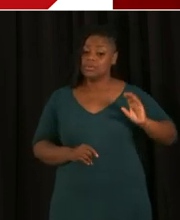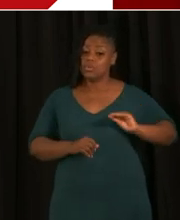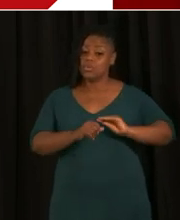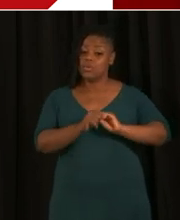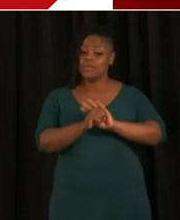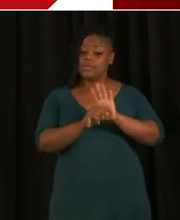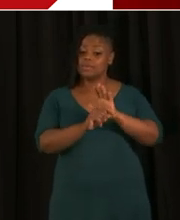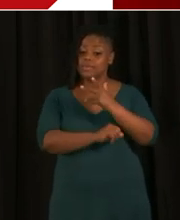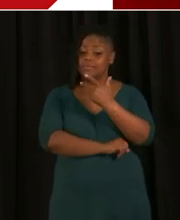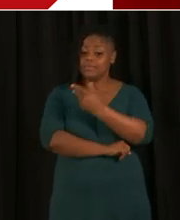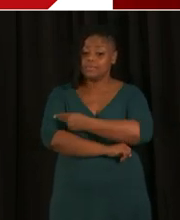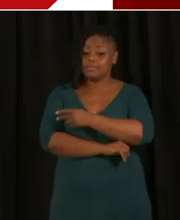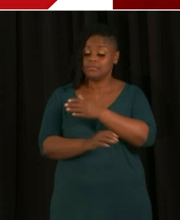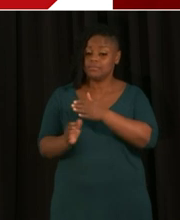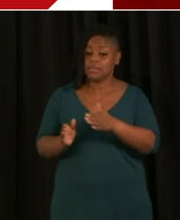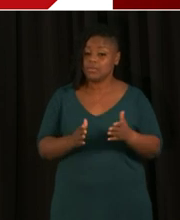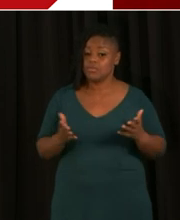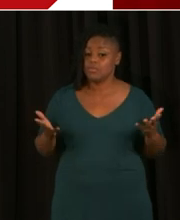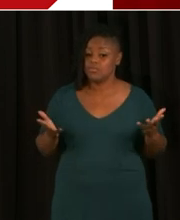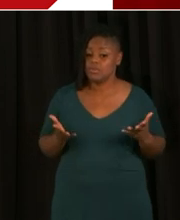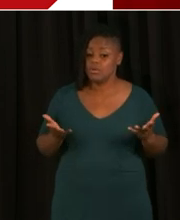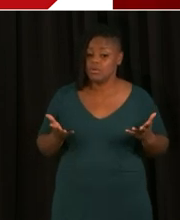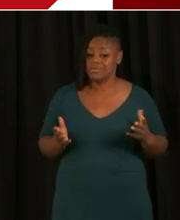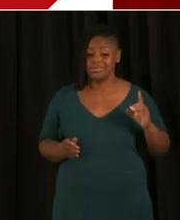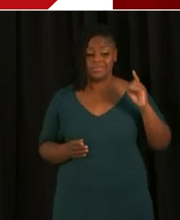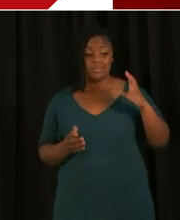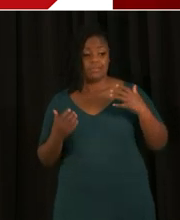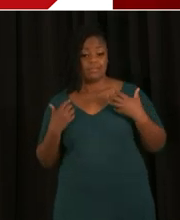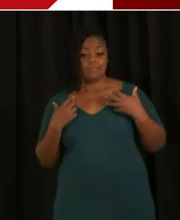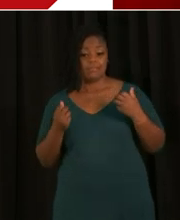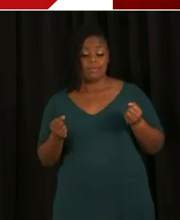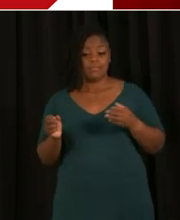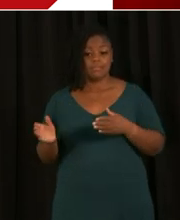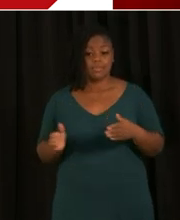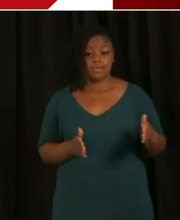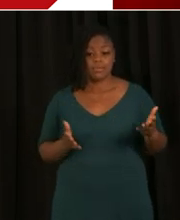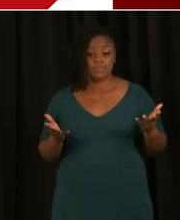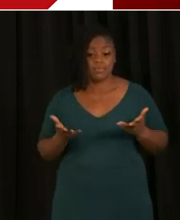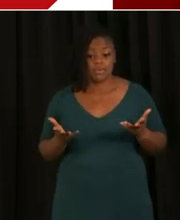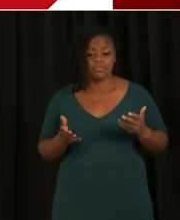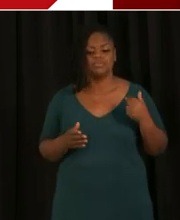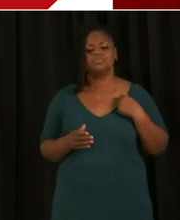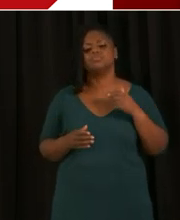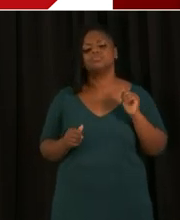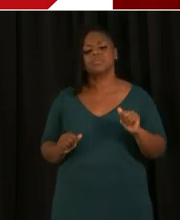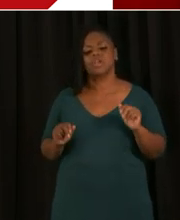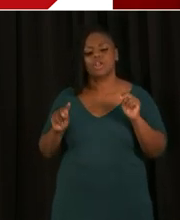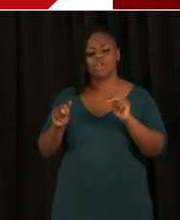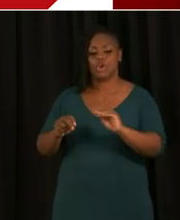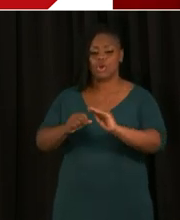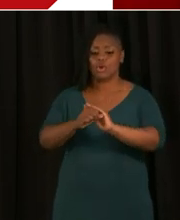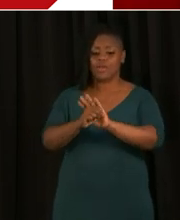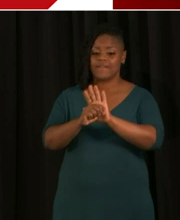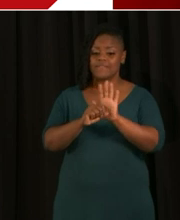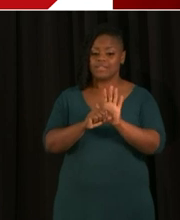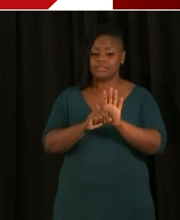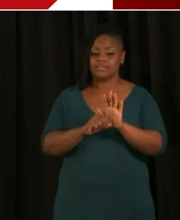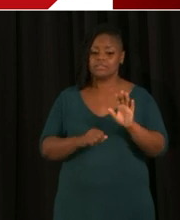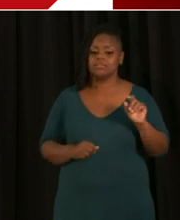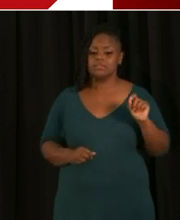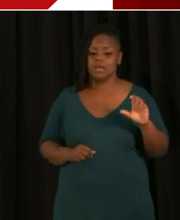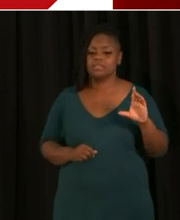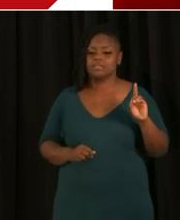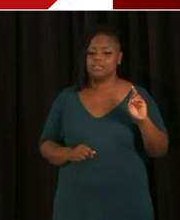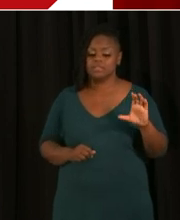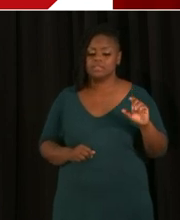vaccination plan that has been prepared by D.C. Health and other partner agencies is available at coronavirus.dc.gov slash